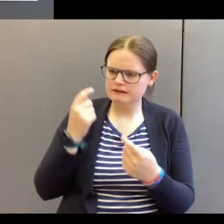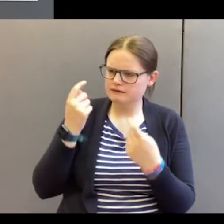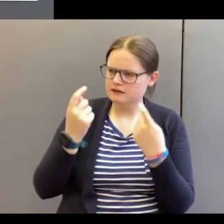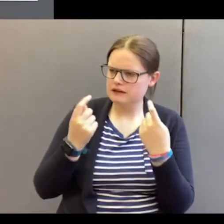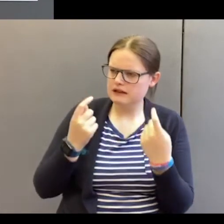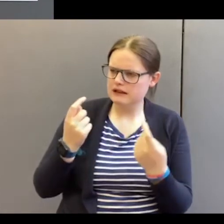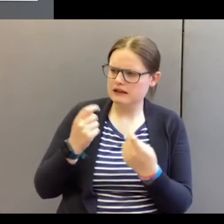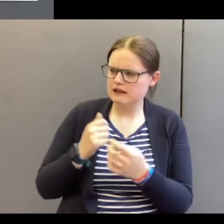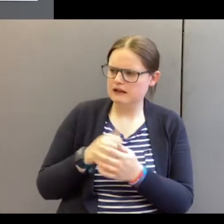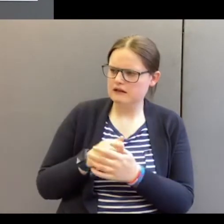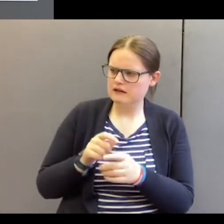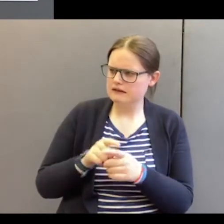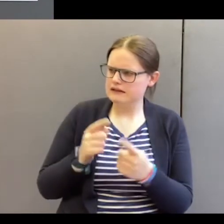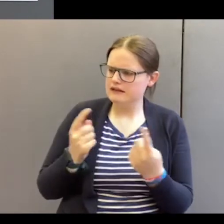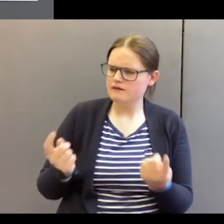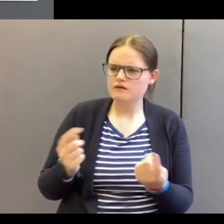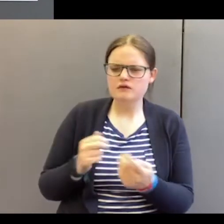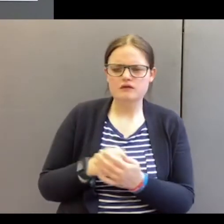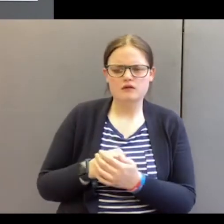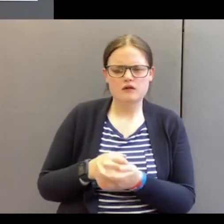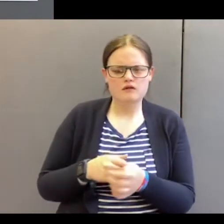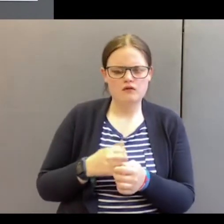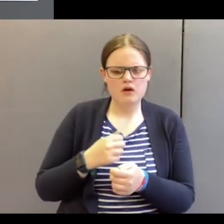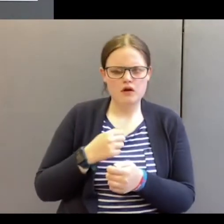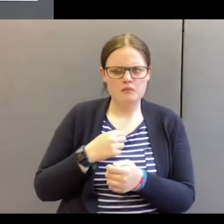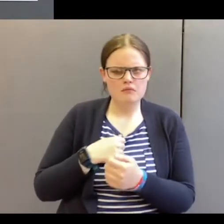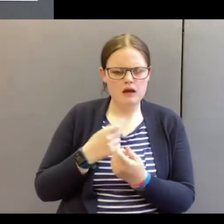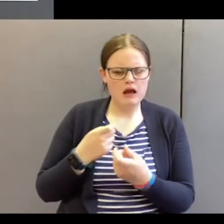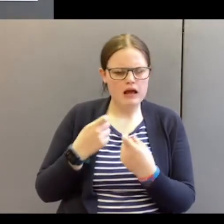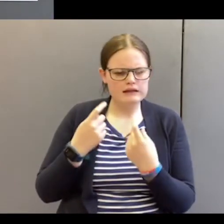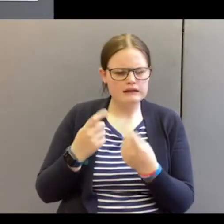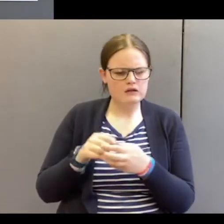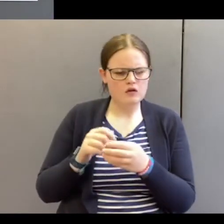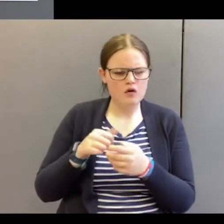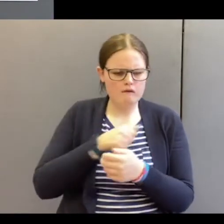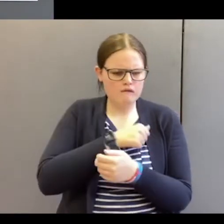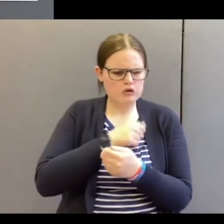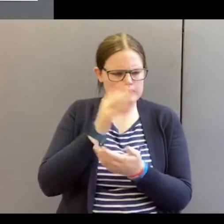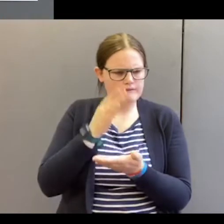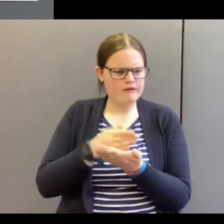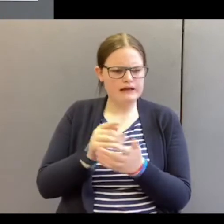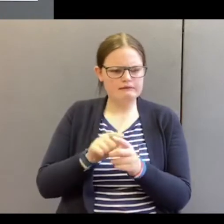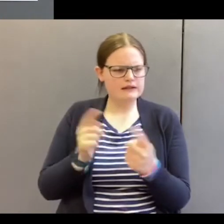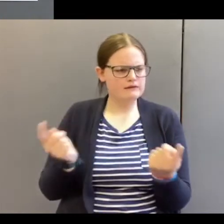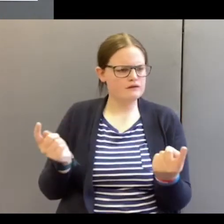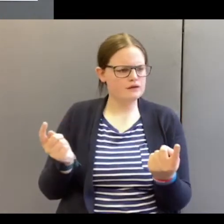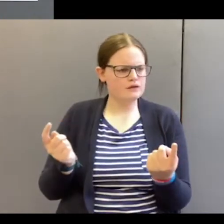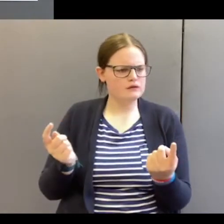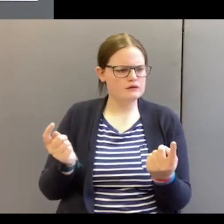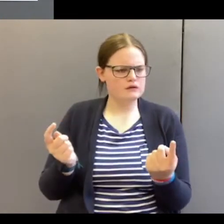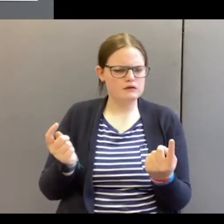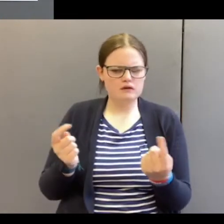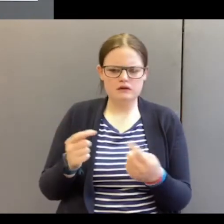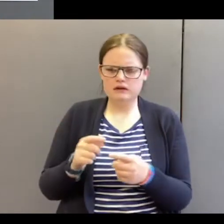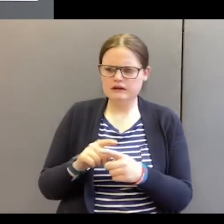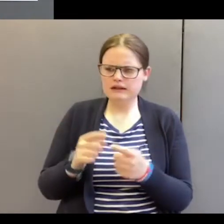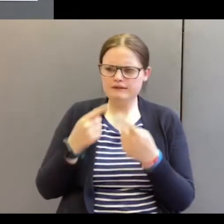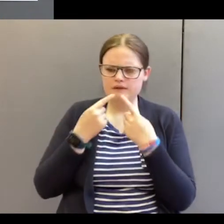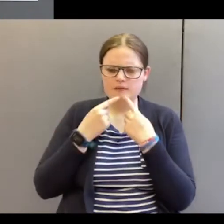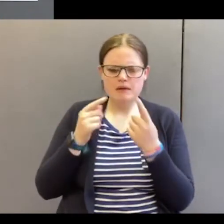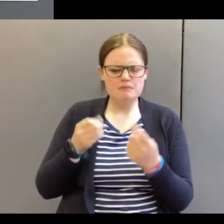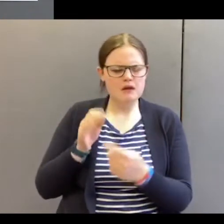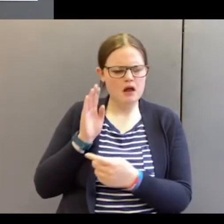Radically different from her understanding of Christianity. It was such a different message.